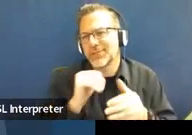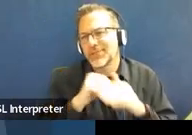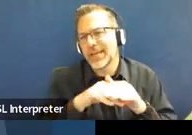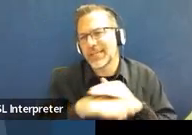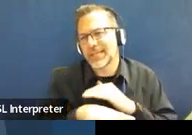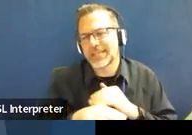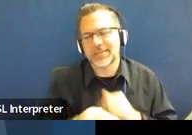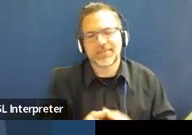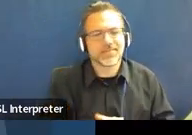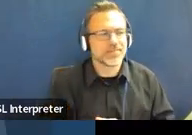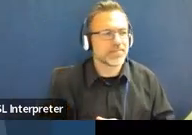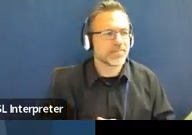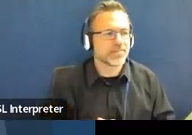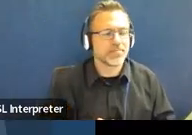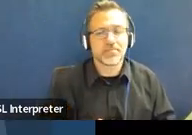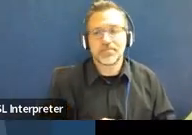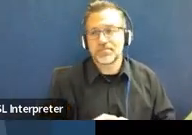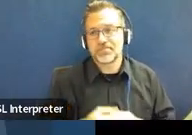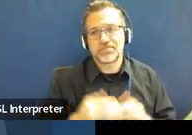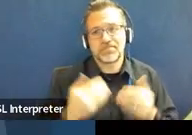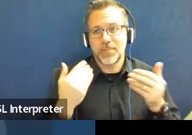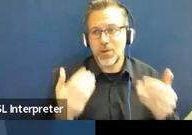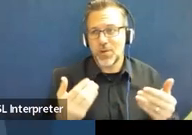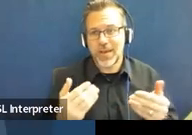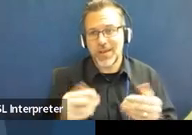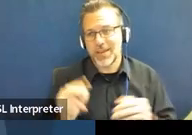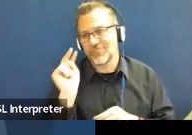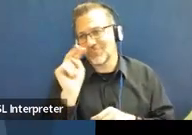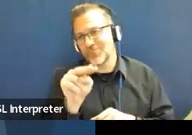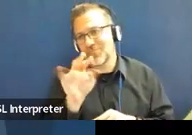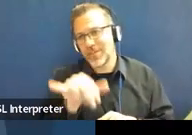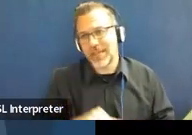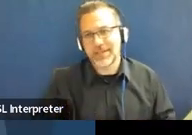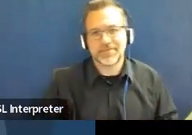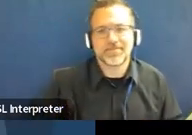So feel free to, to log on there and grab that.